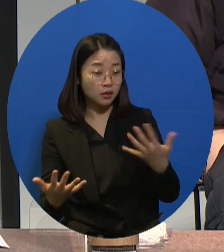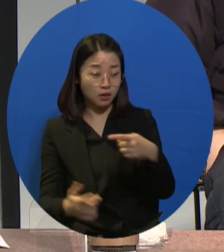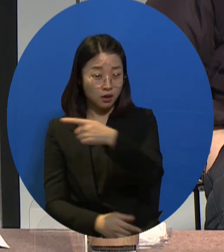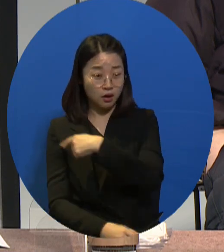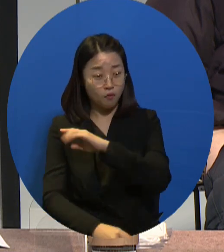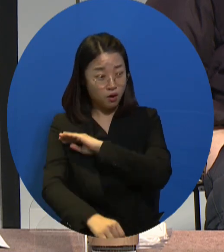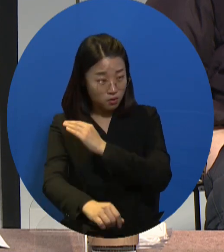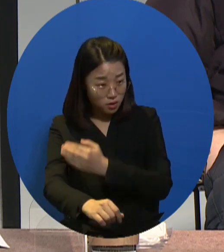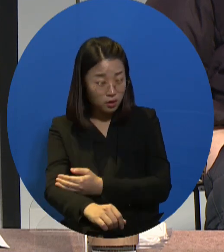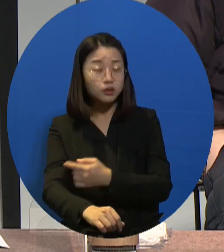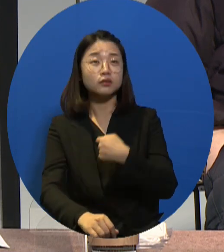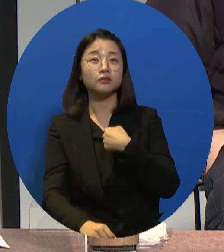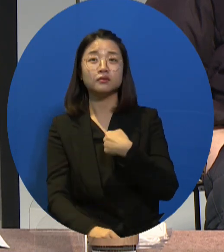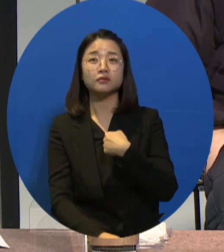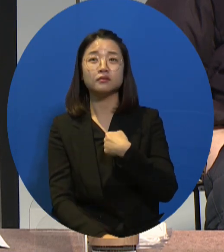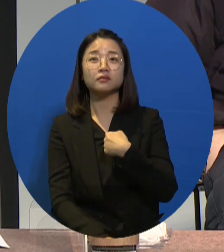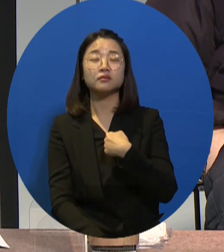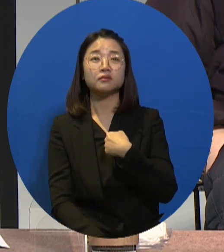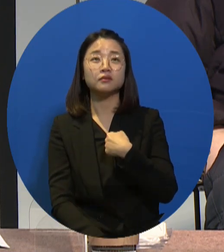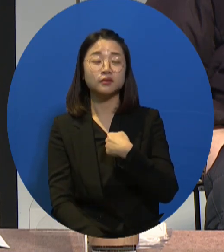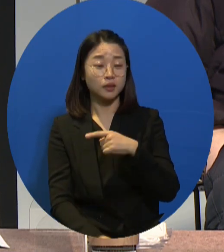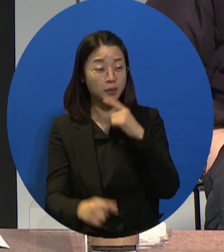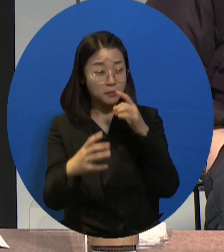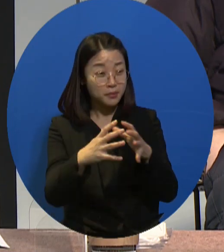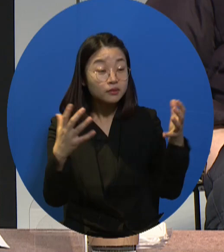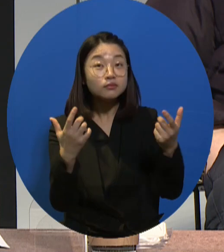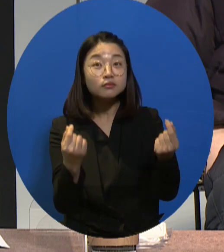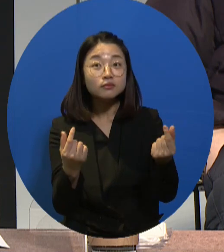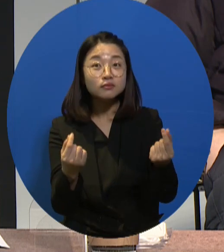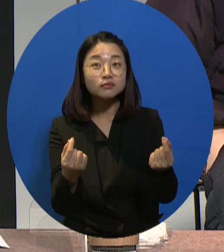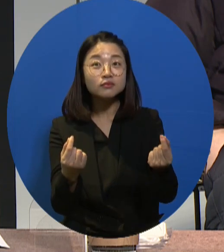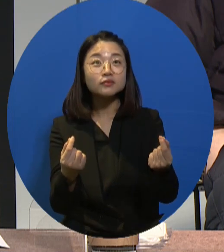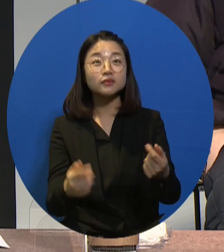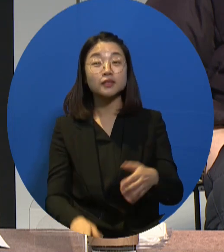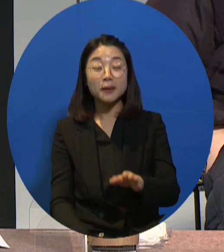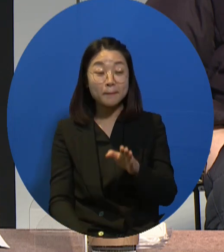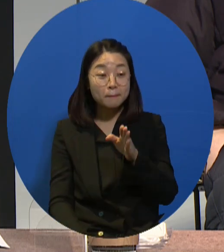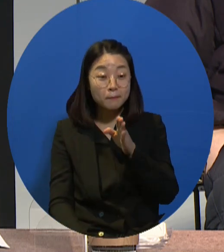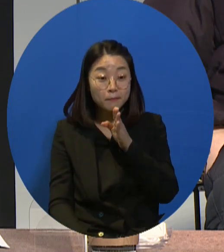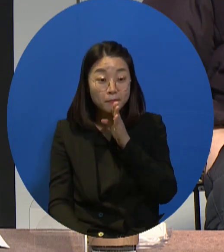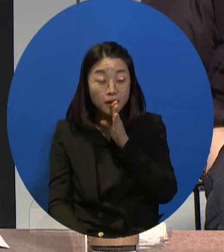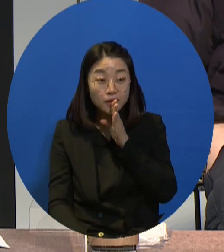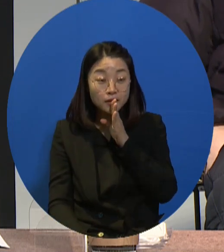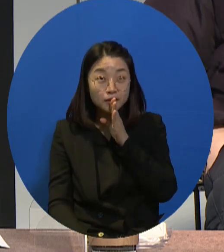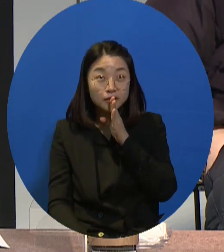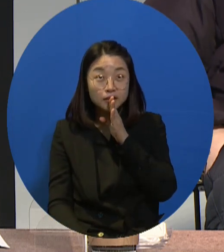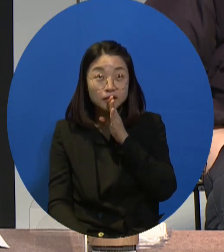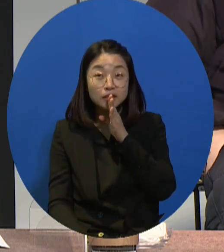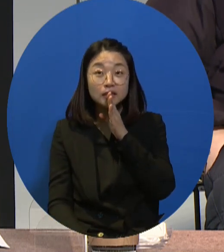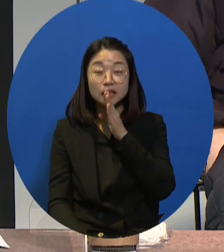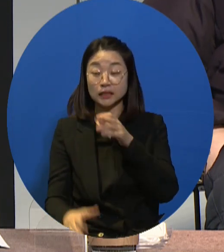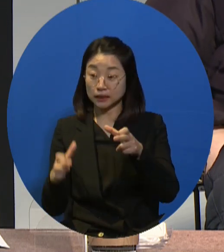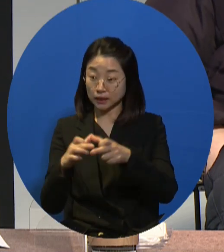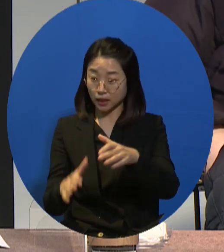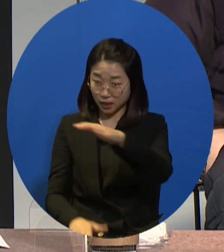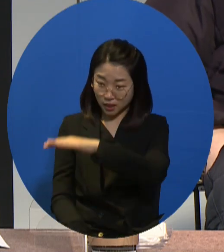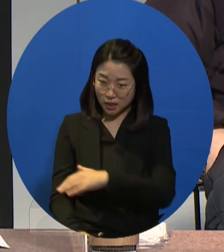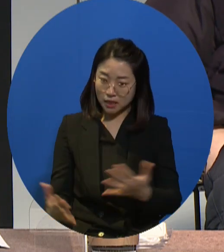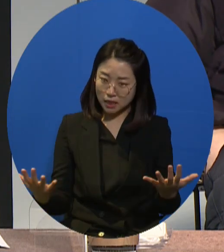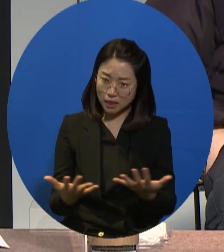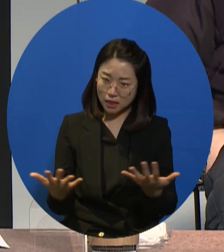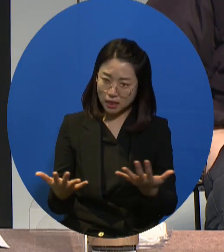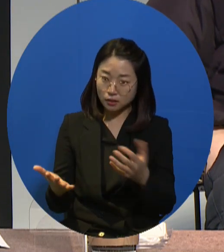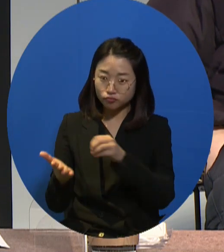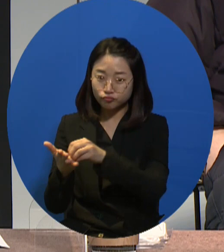to ask for the right to work. And the right to work for the disabled persons has always been a priority issue